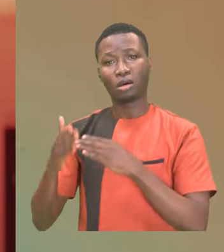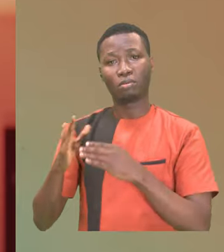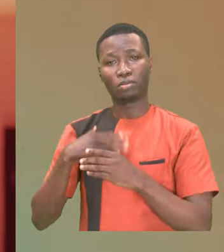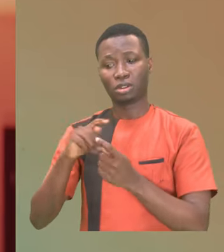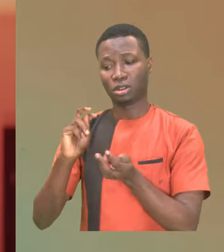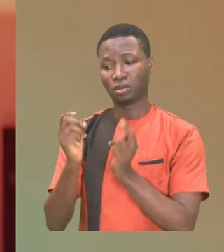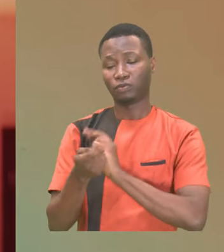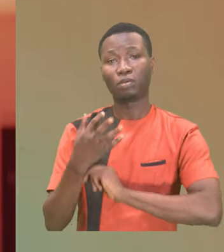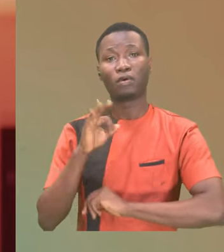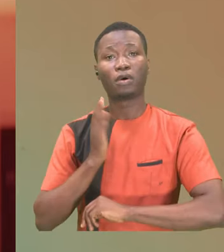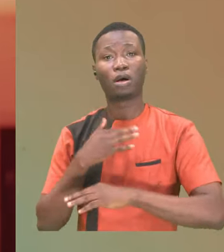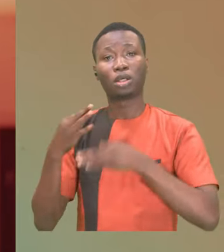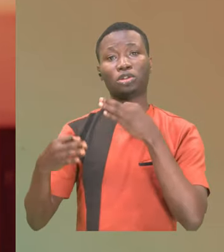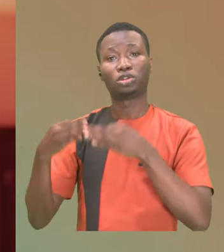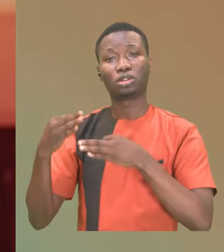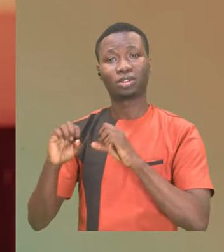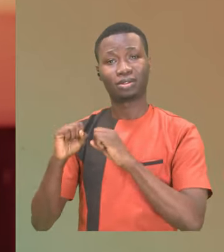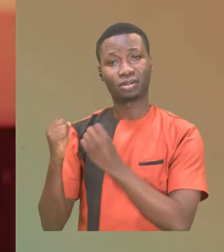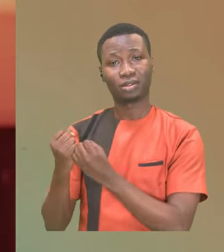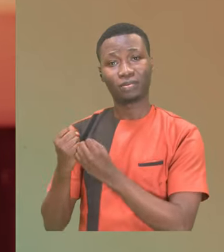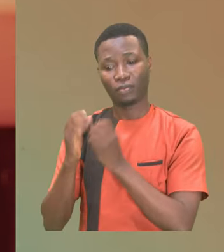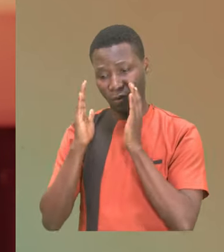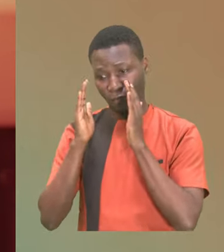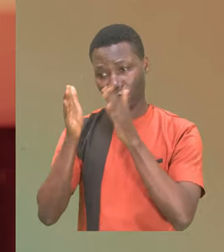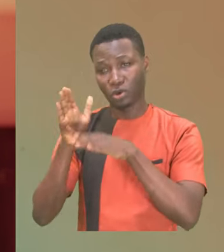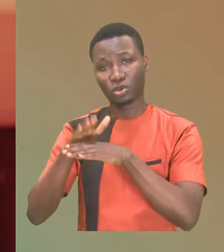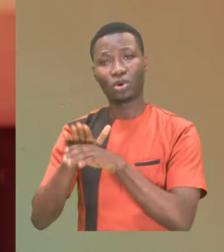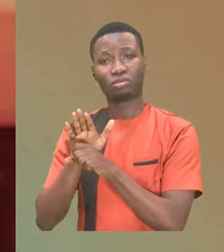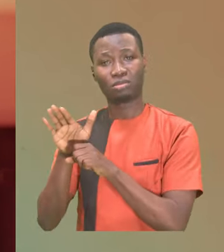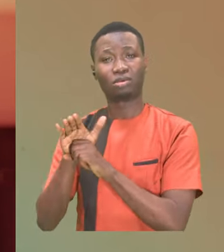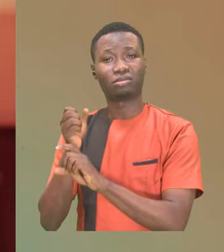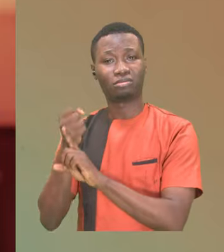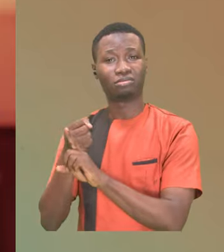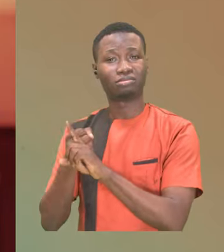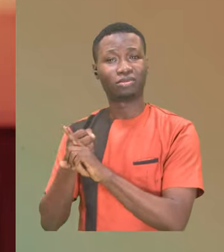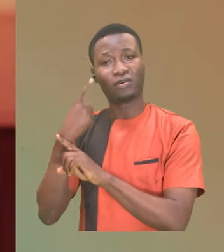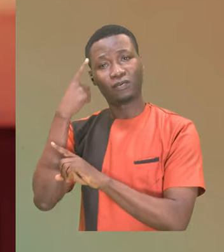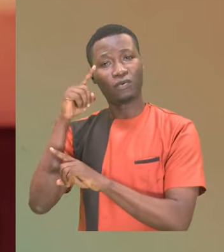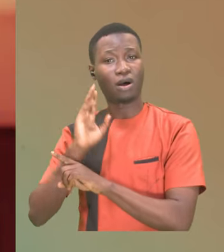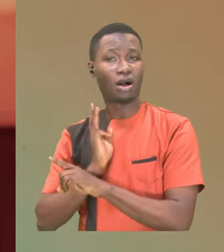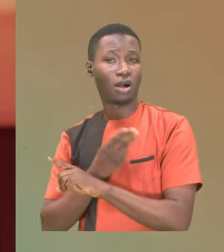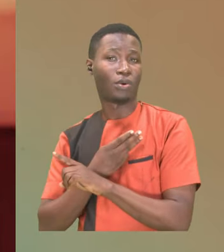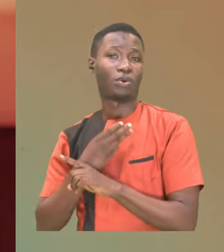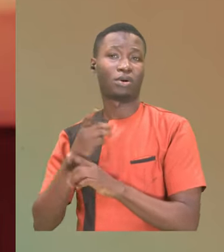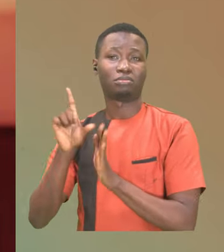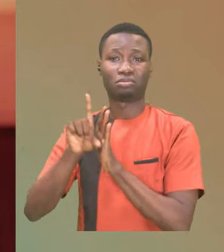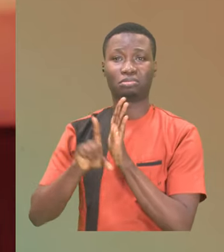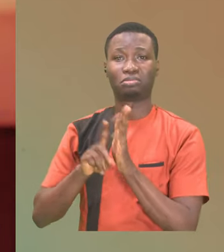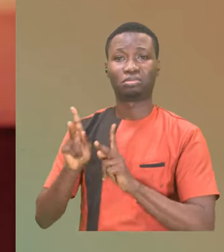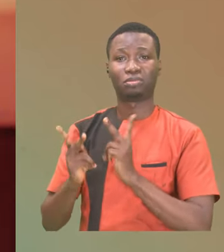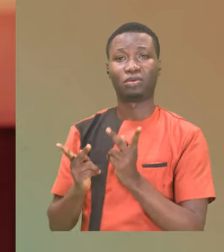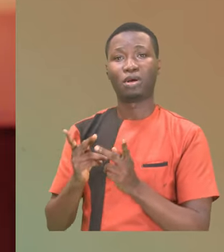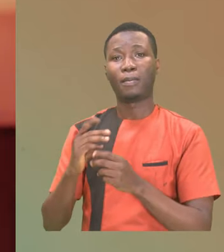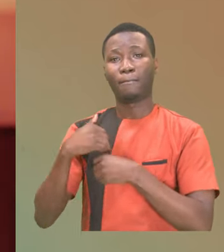reform of our justice system, focusing on adequate remuneration and welfare of judicial personnel, and